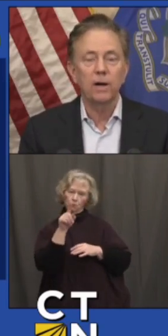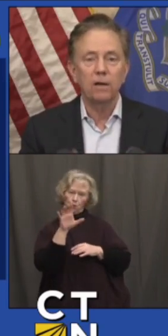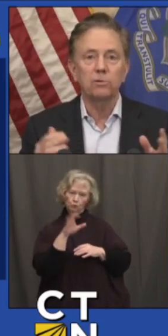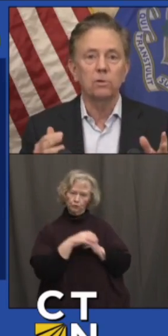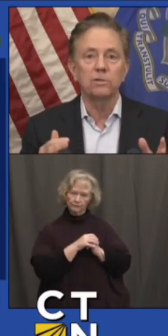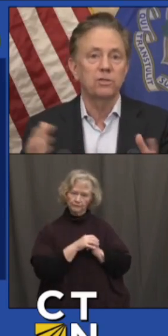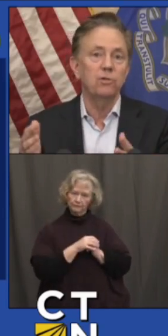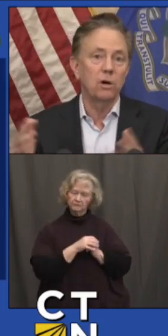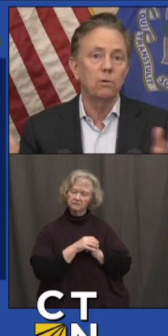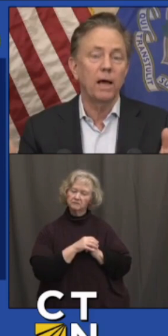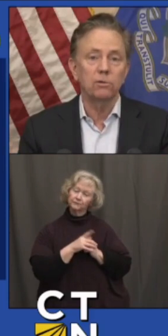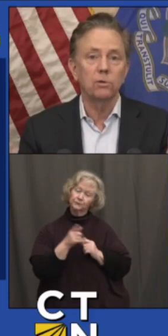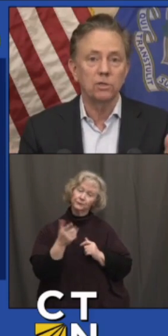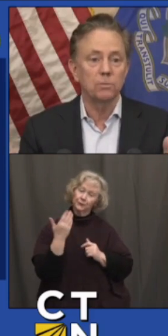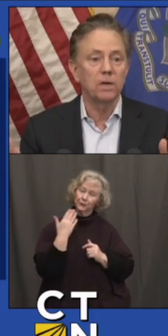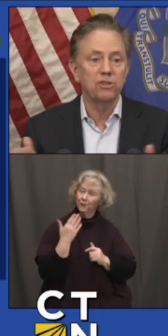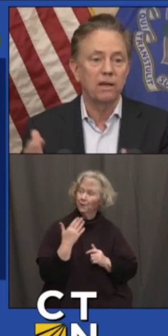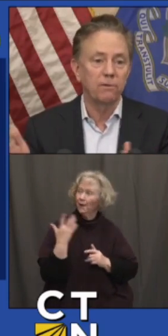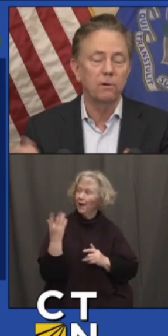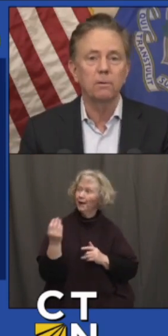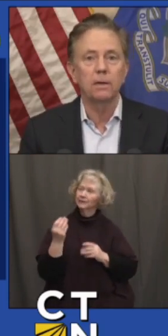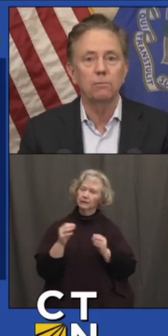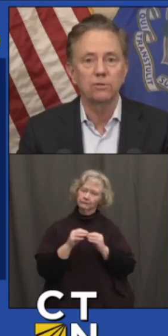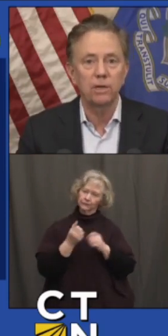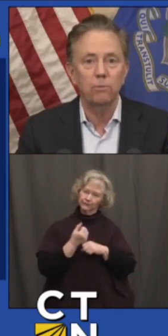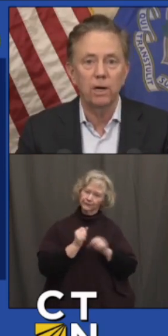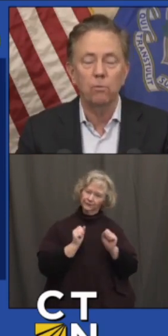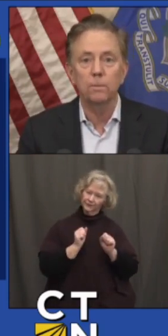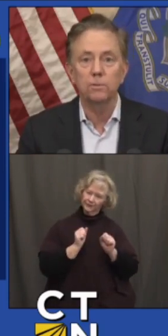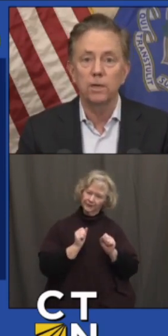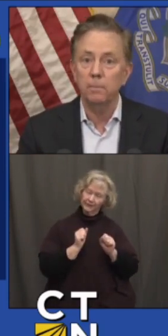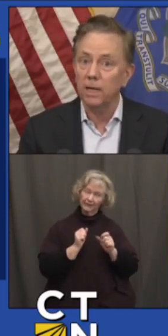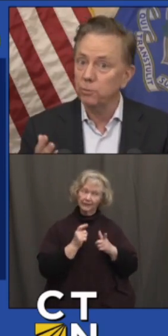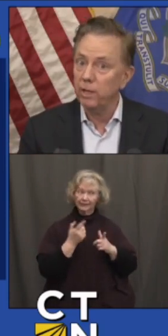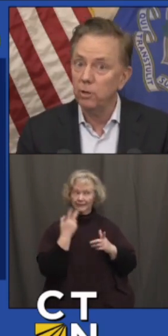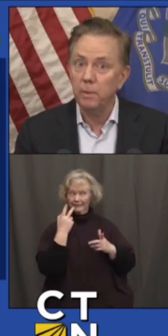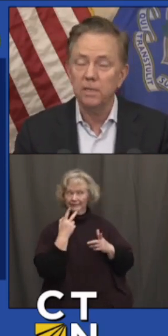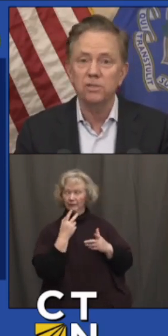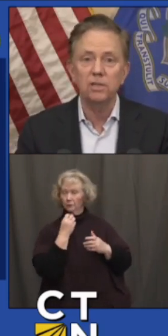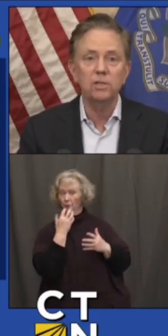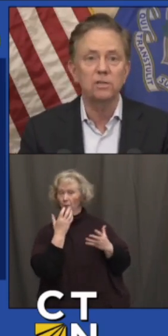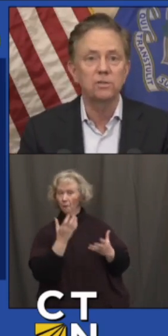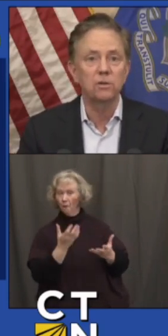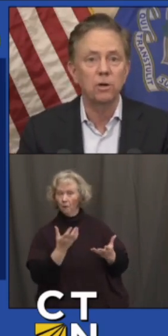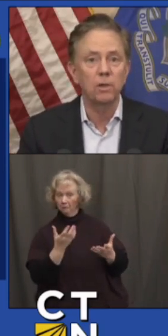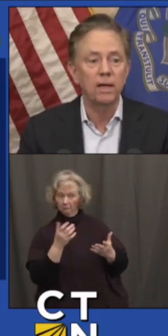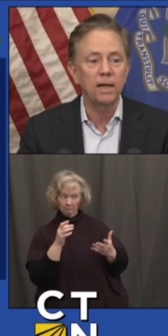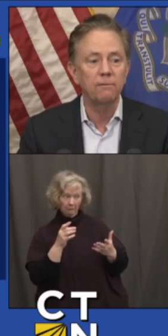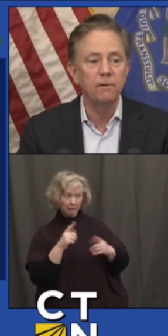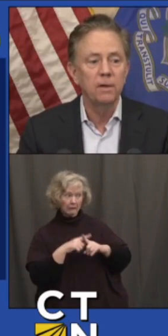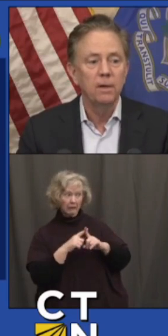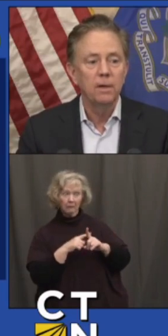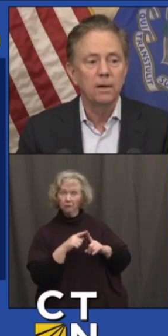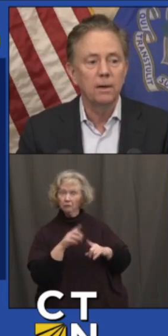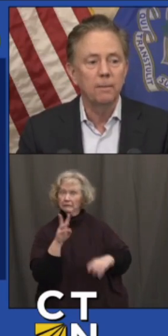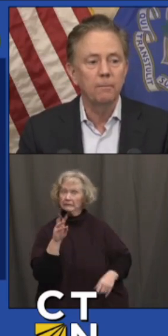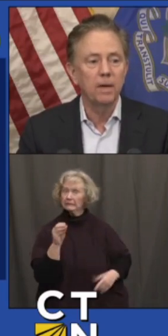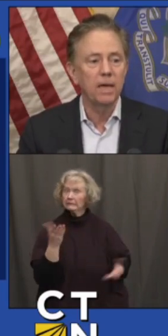100 outdoors, as you know, outdoors is much safer. We'll see when it warms up. Next week could be in the 60s, so don't laugh.